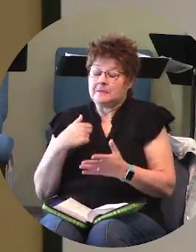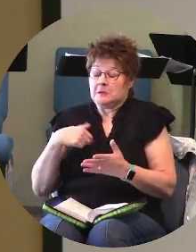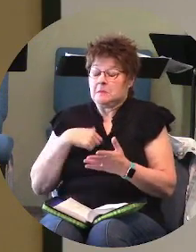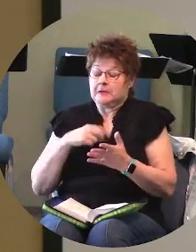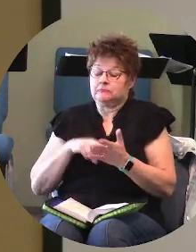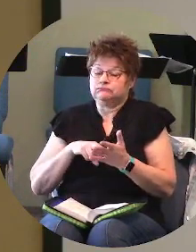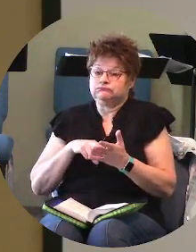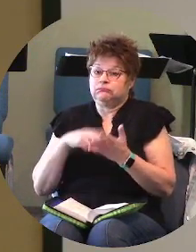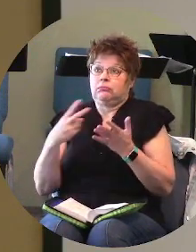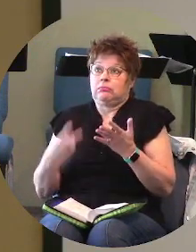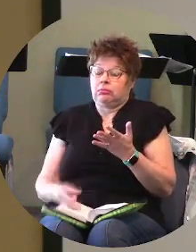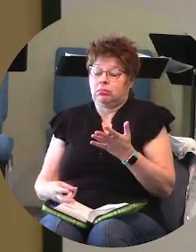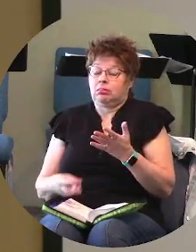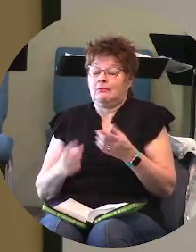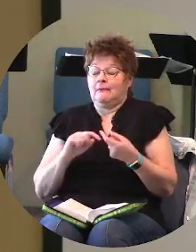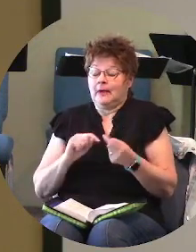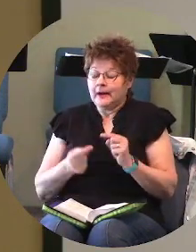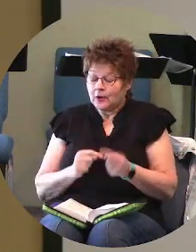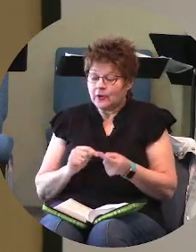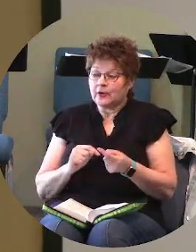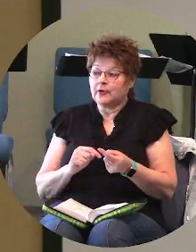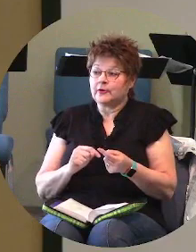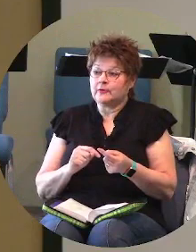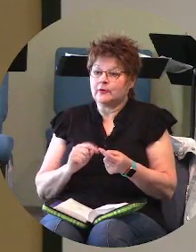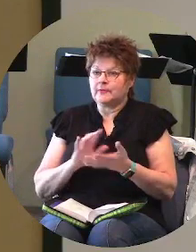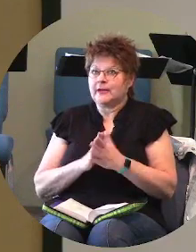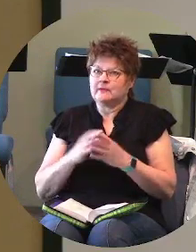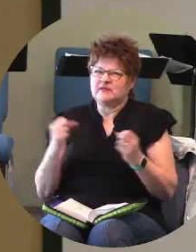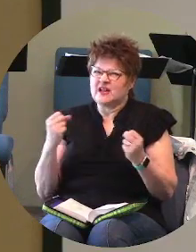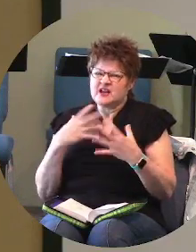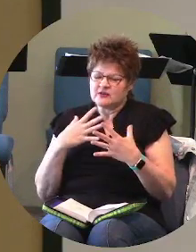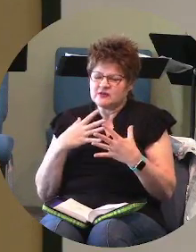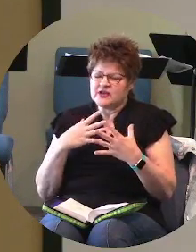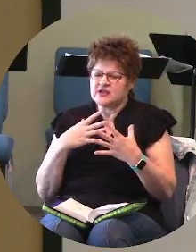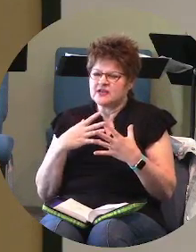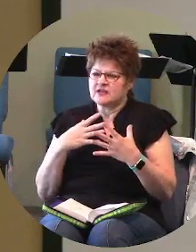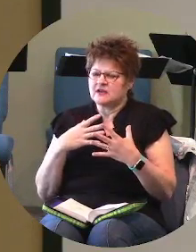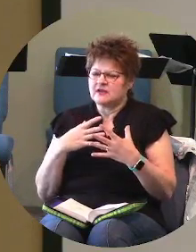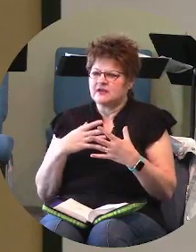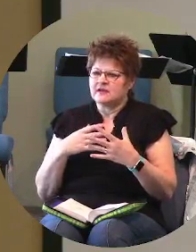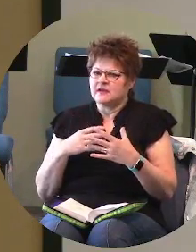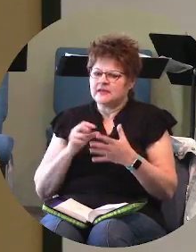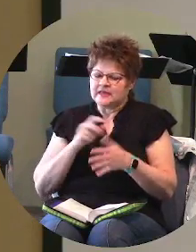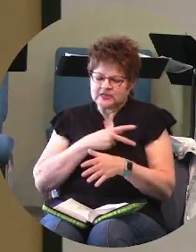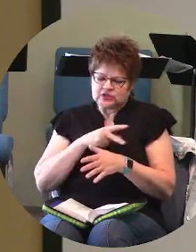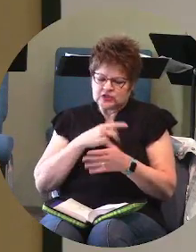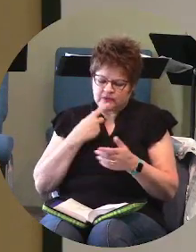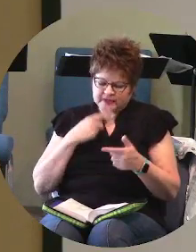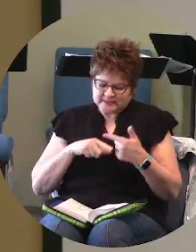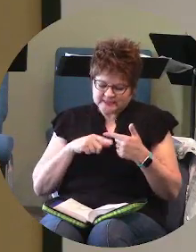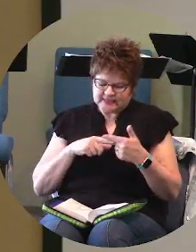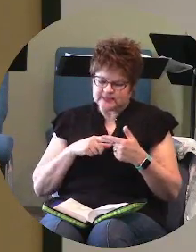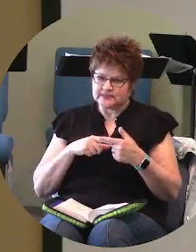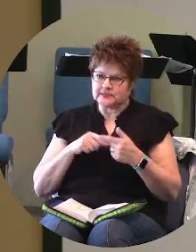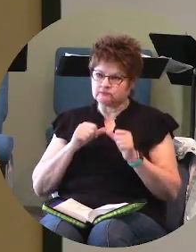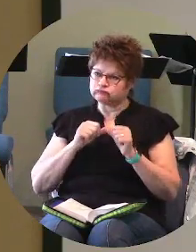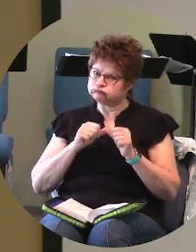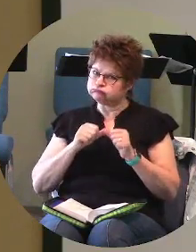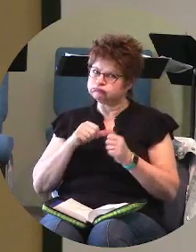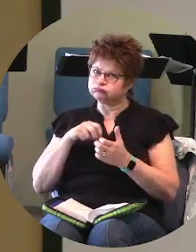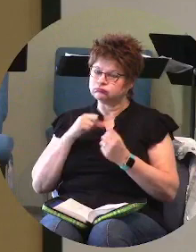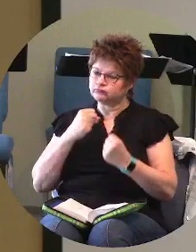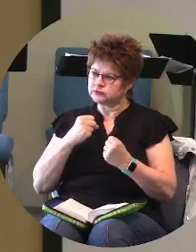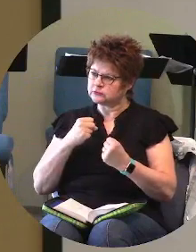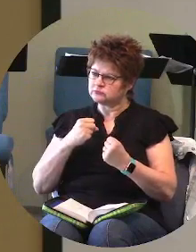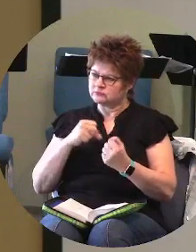and we might we might hurt we might we might be angry and yet the psalmist says just just stand firm because you're not standing